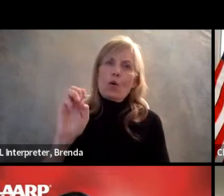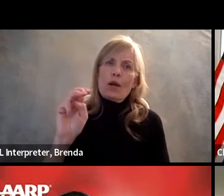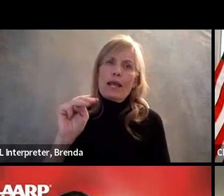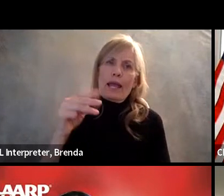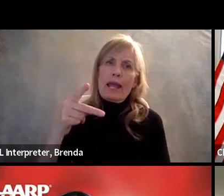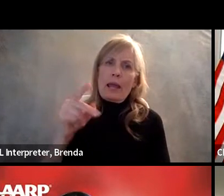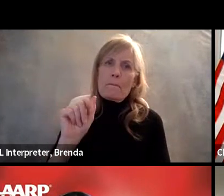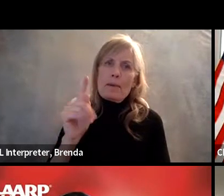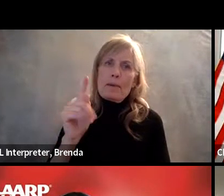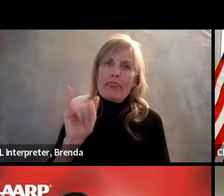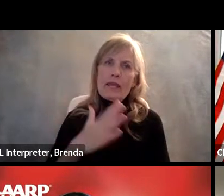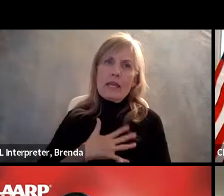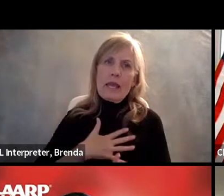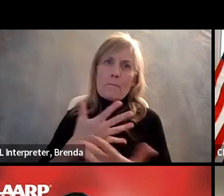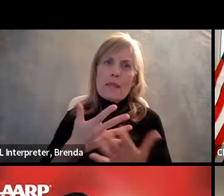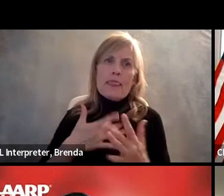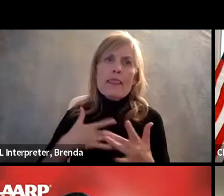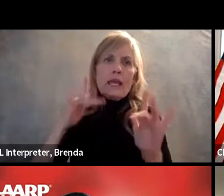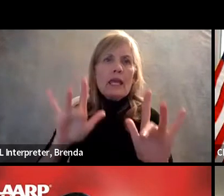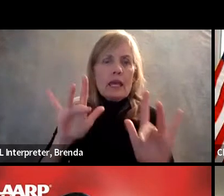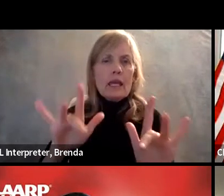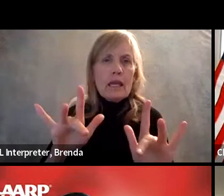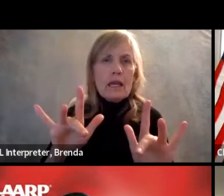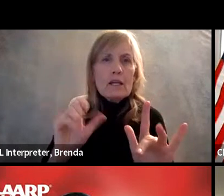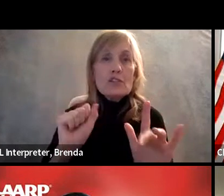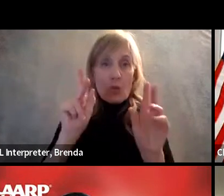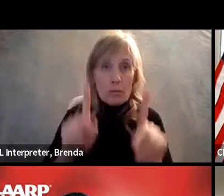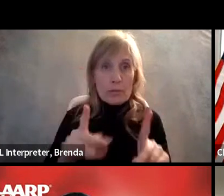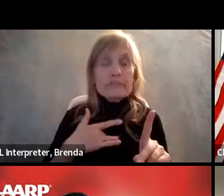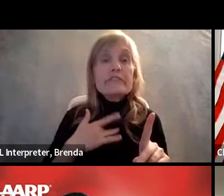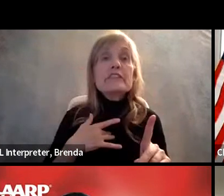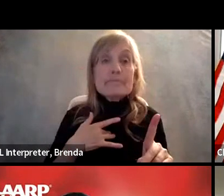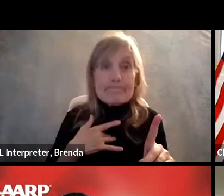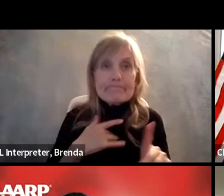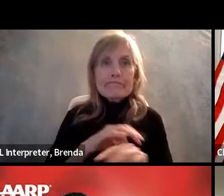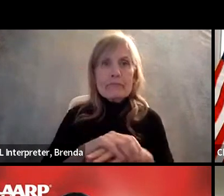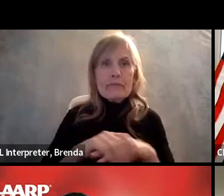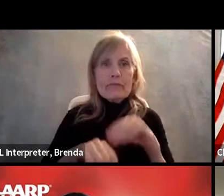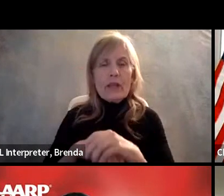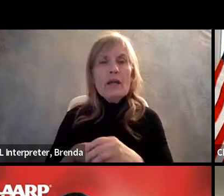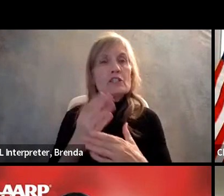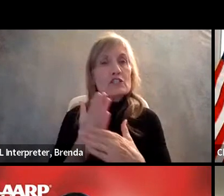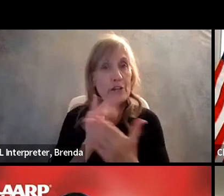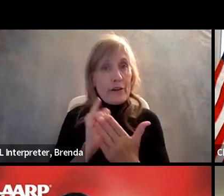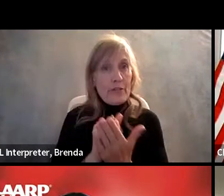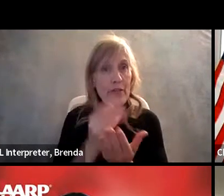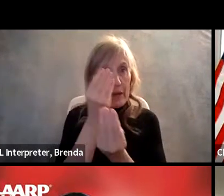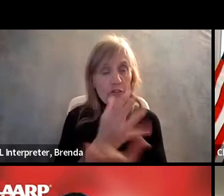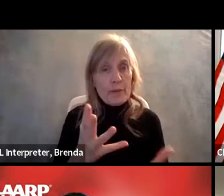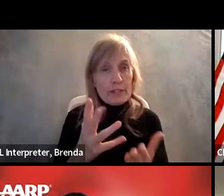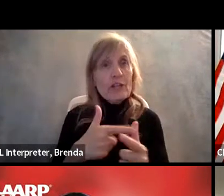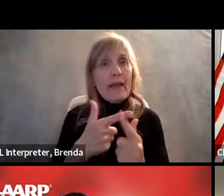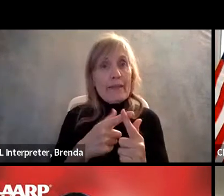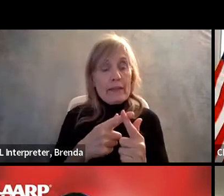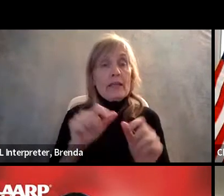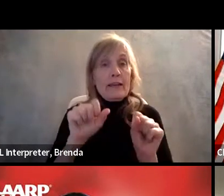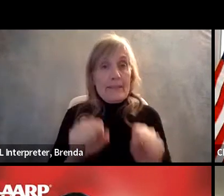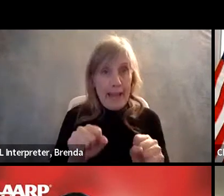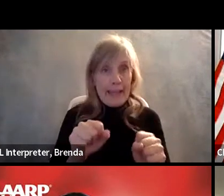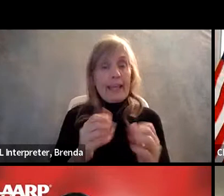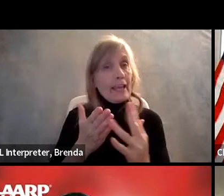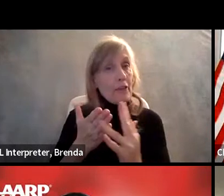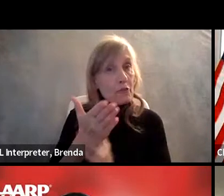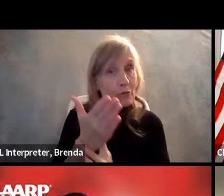sharing with you this information that allows you maybe to get over the hump and to bring this individual in. I also,